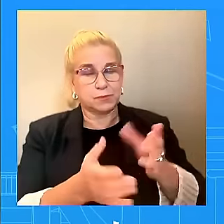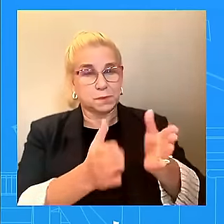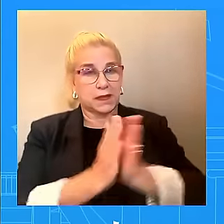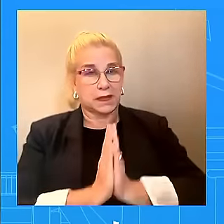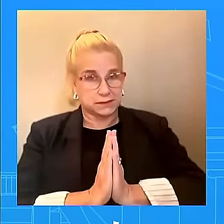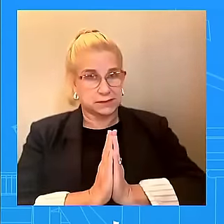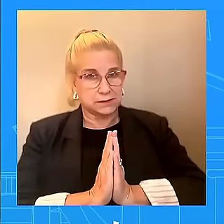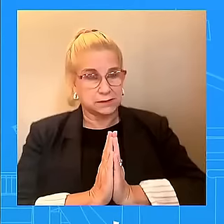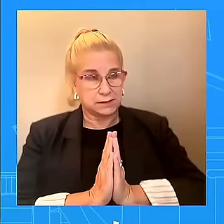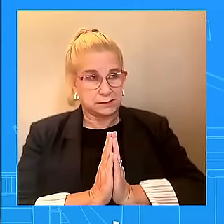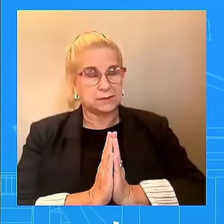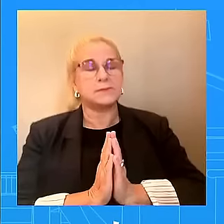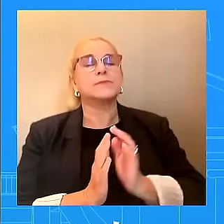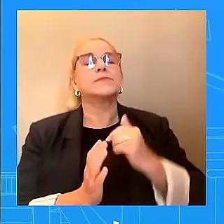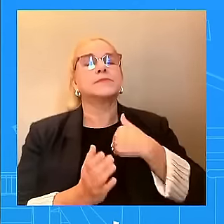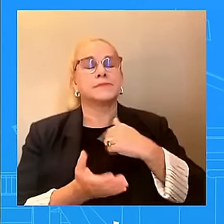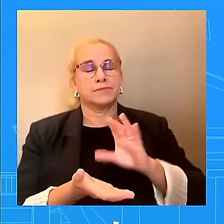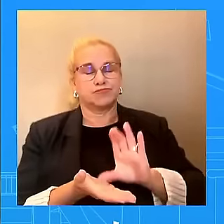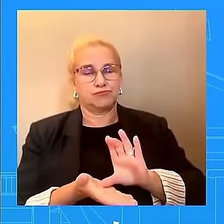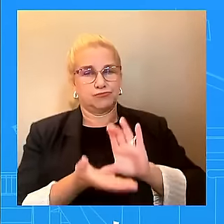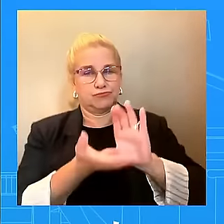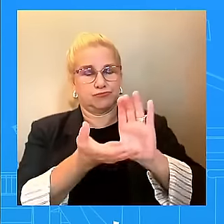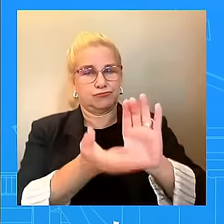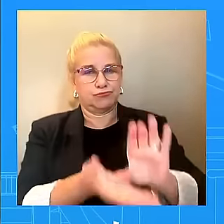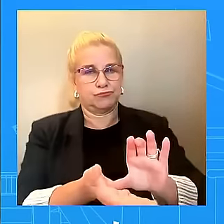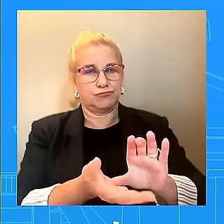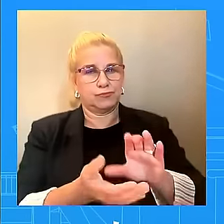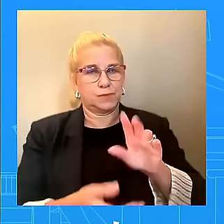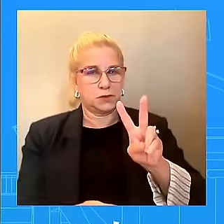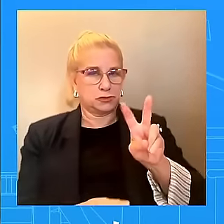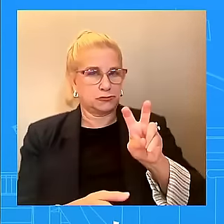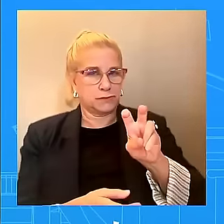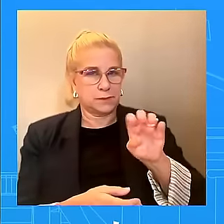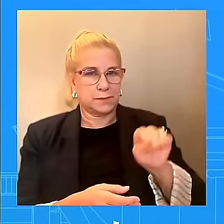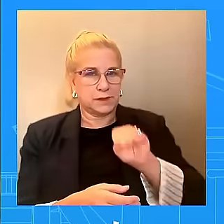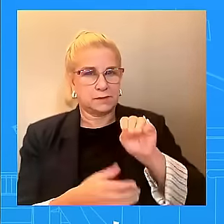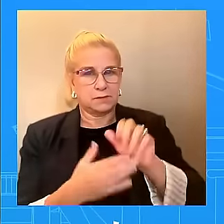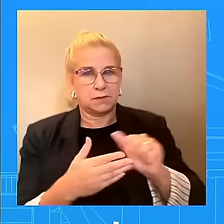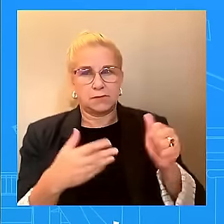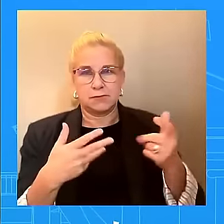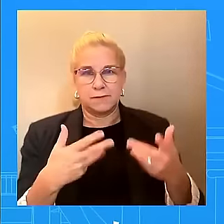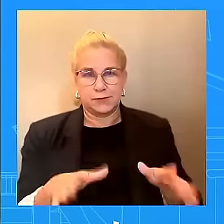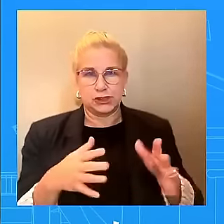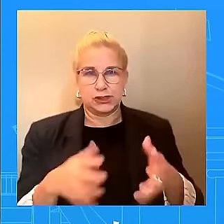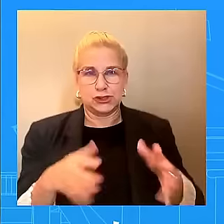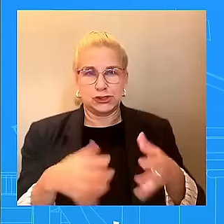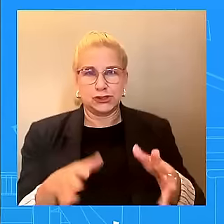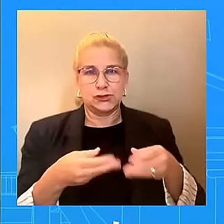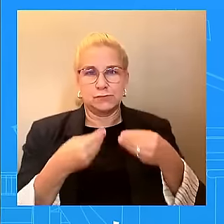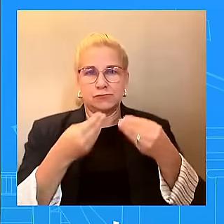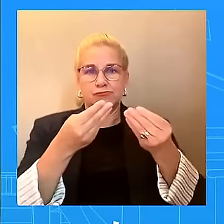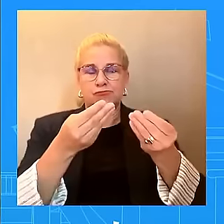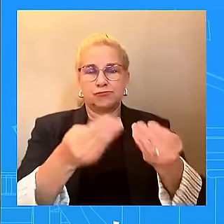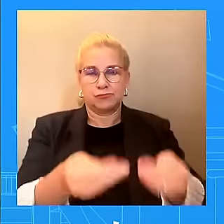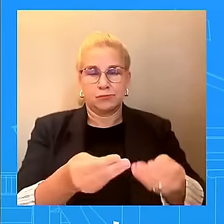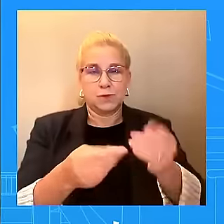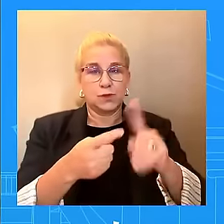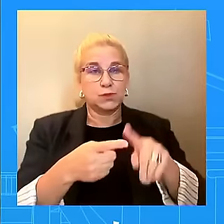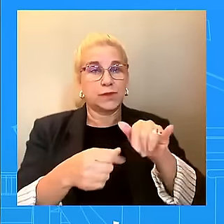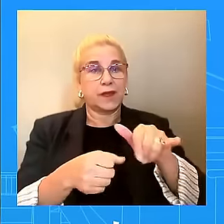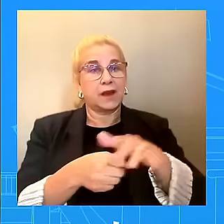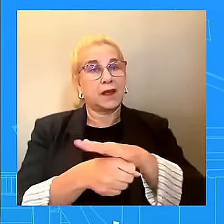seriously. More than $200 million that we have provided to the impacted areas. But instead, people want to do